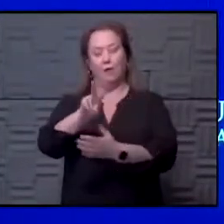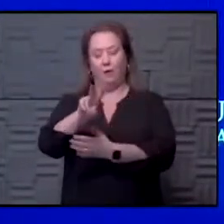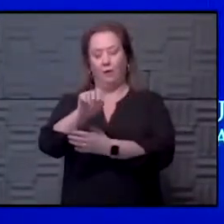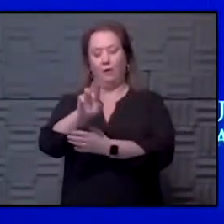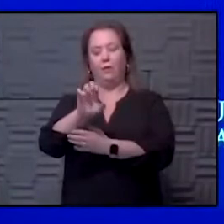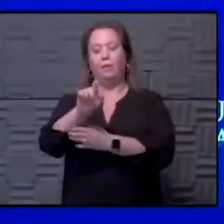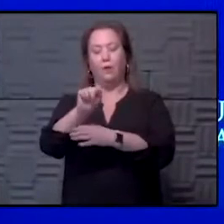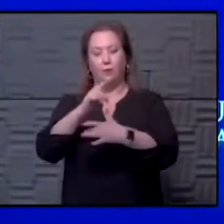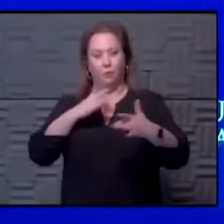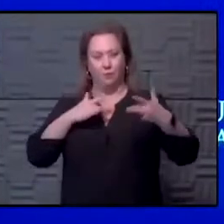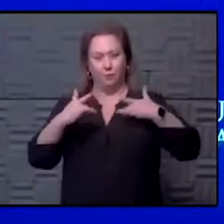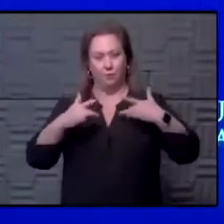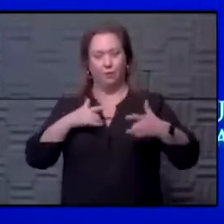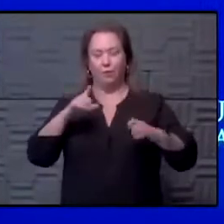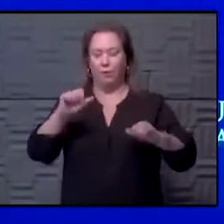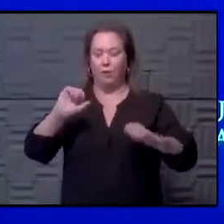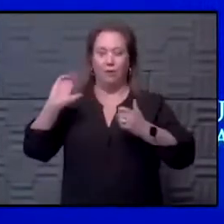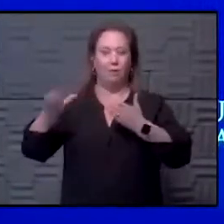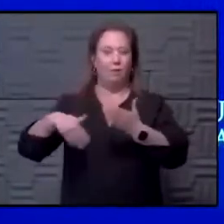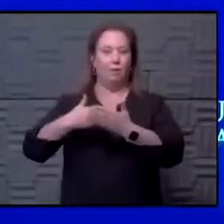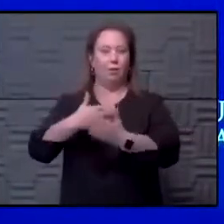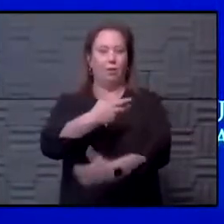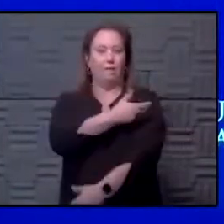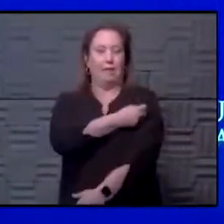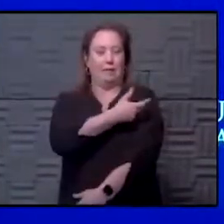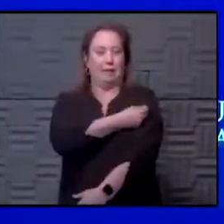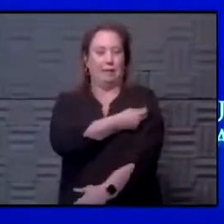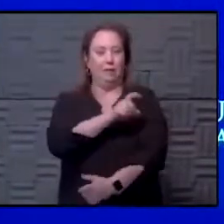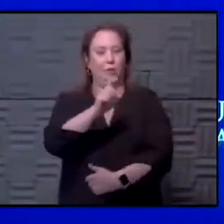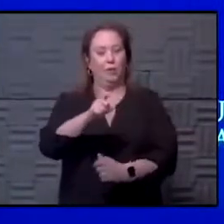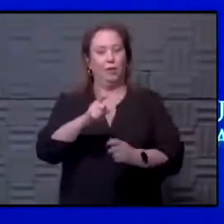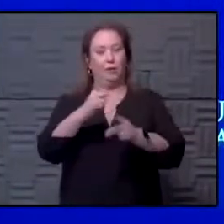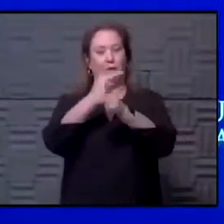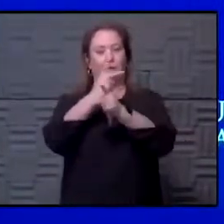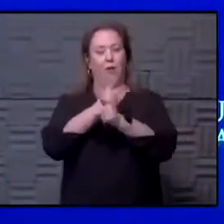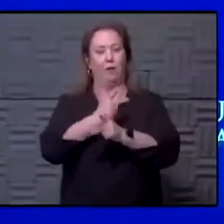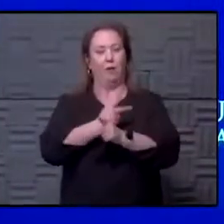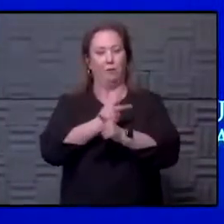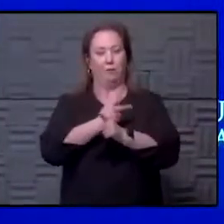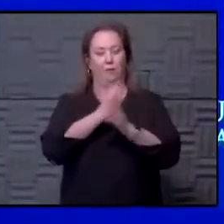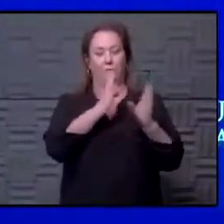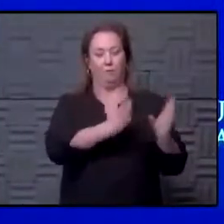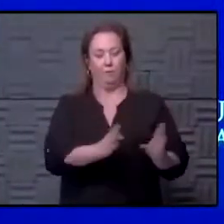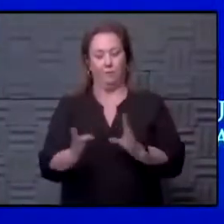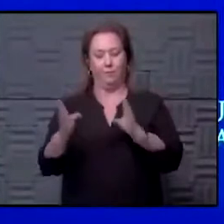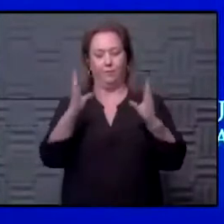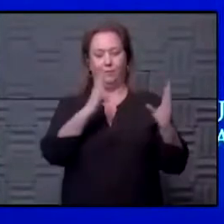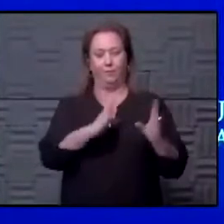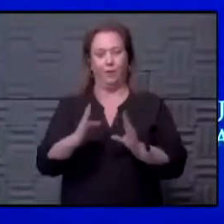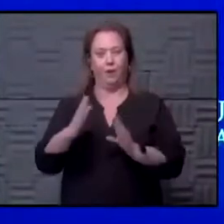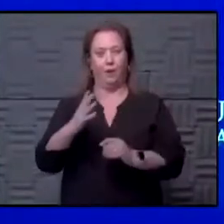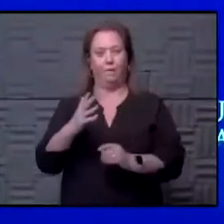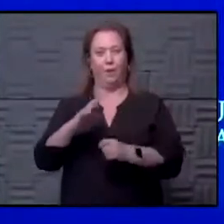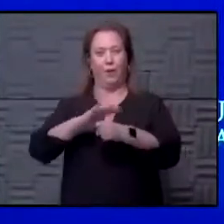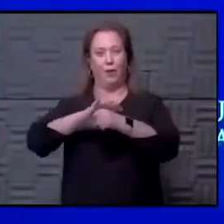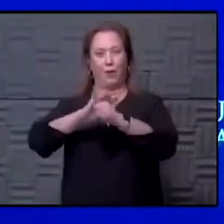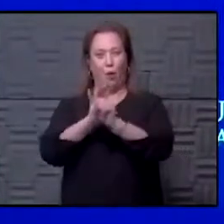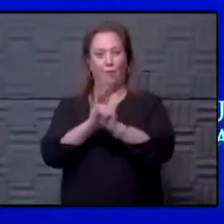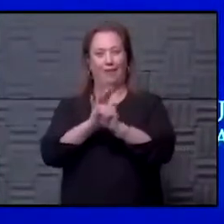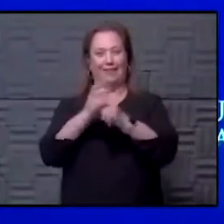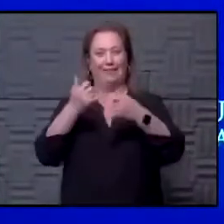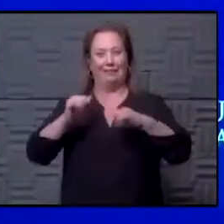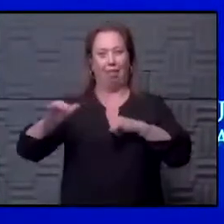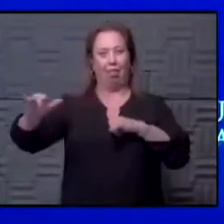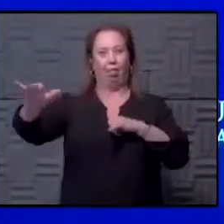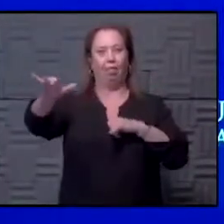concerning. We've got to get everybody vaccinated. And then we've got to figure out how we manage the chronicity of a little bit of COVID out there. And once